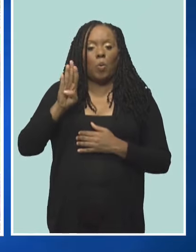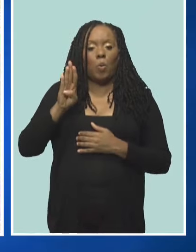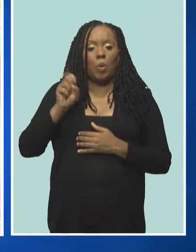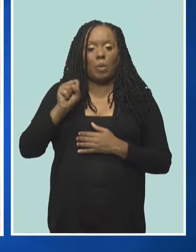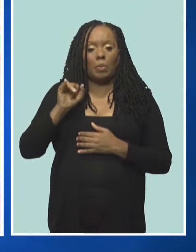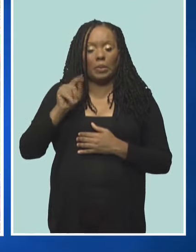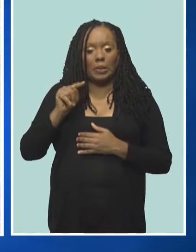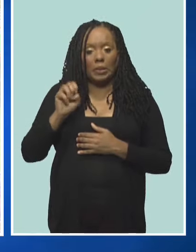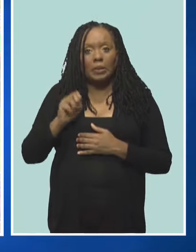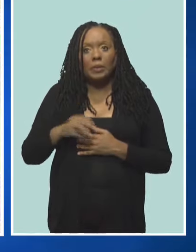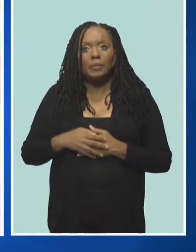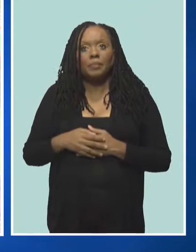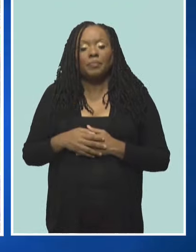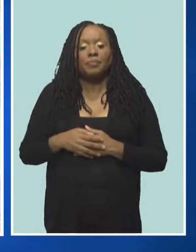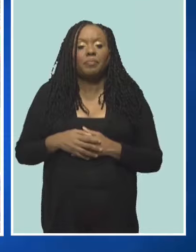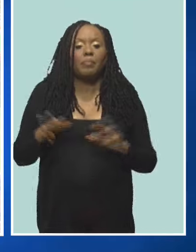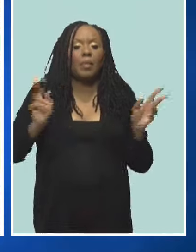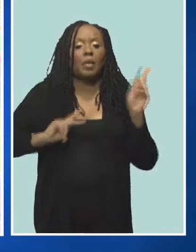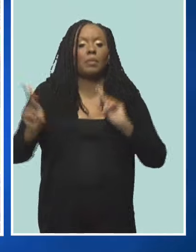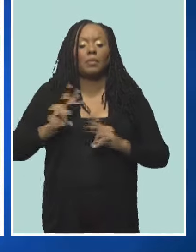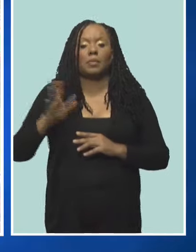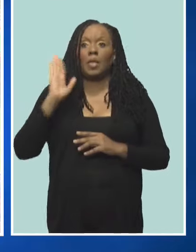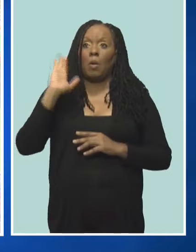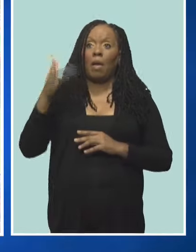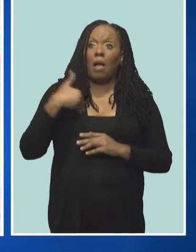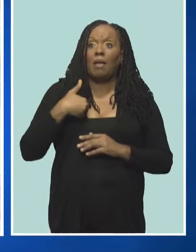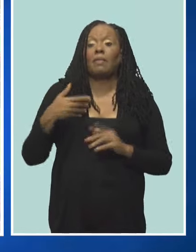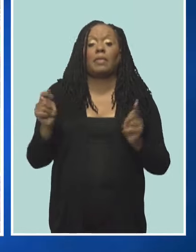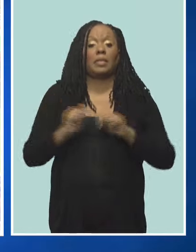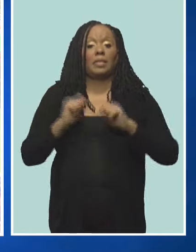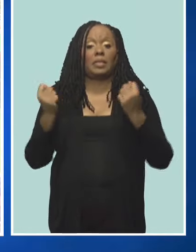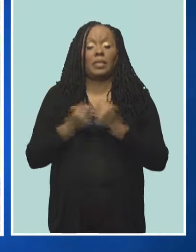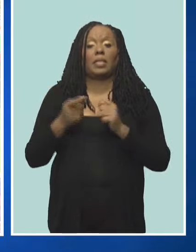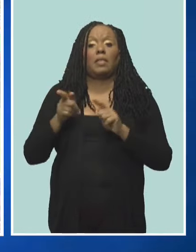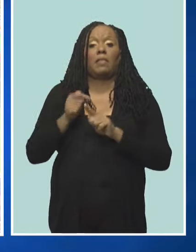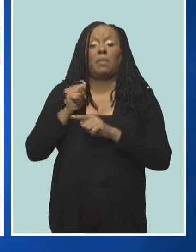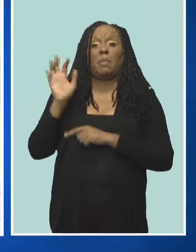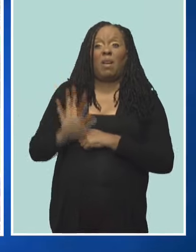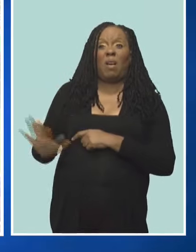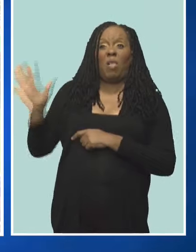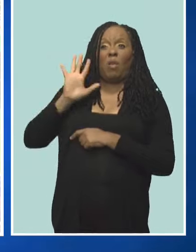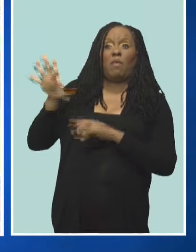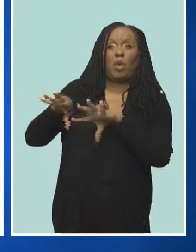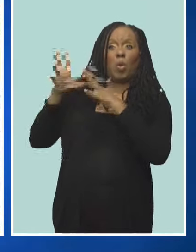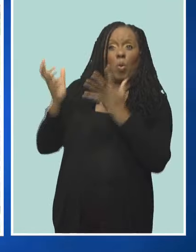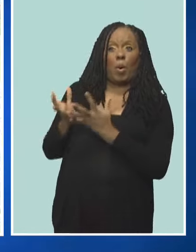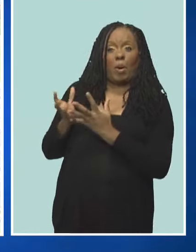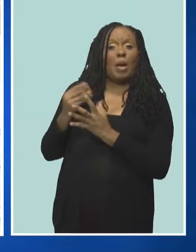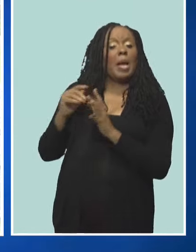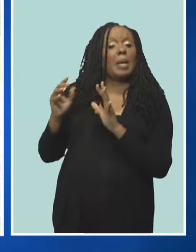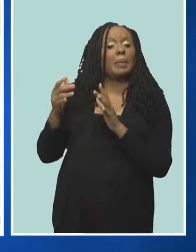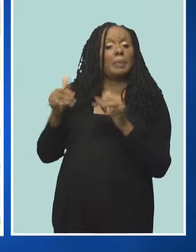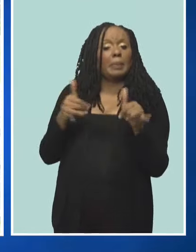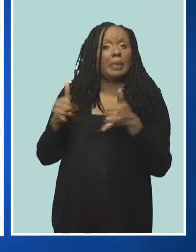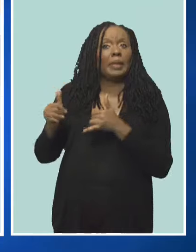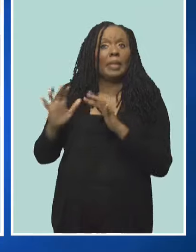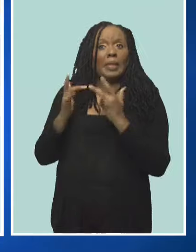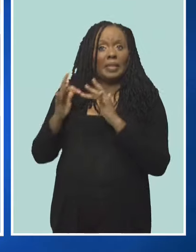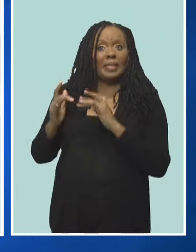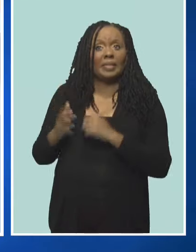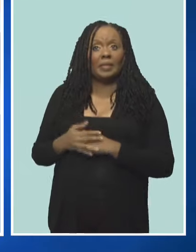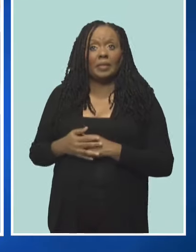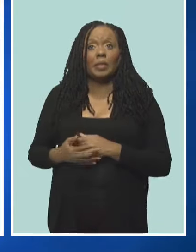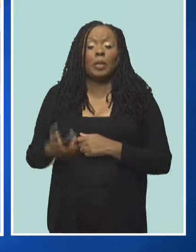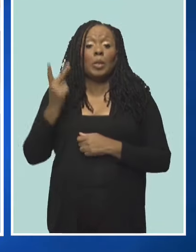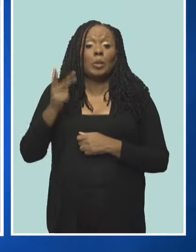actually compile a team from all over the world and play this game online. Leather craftsmen John Yard and